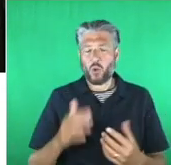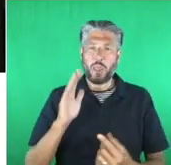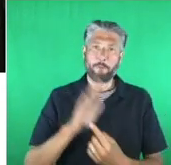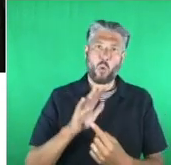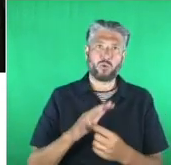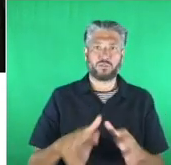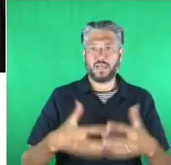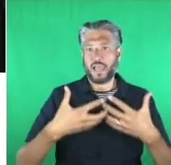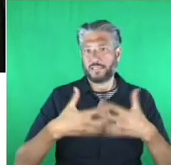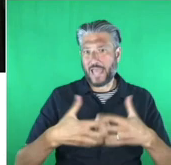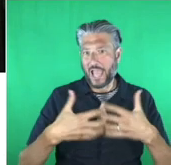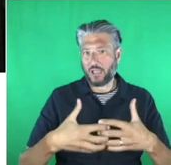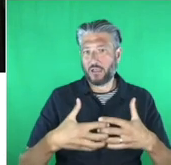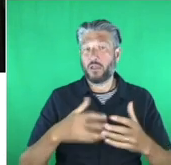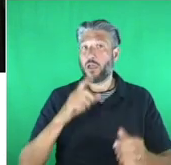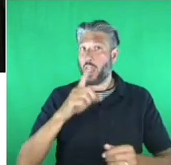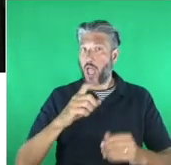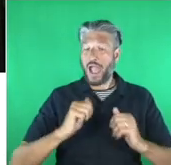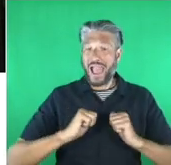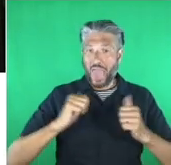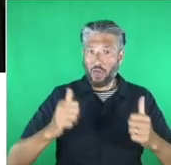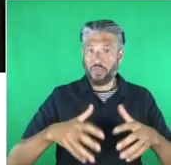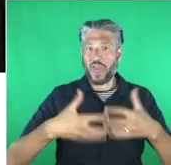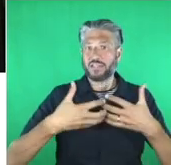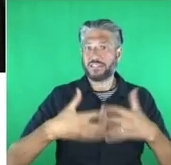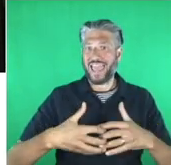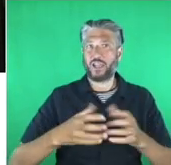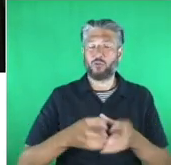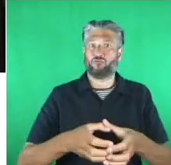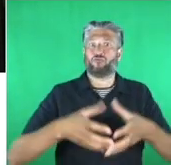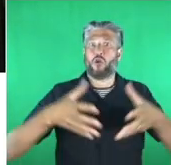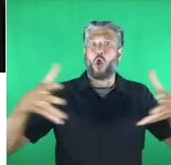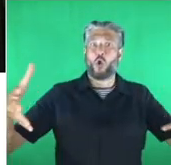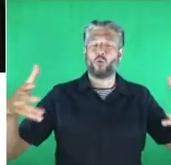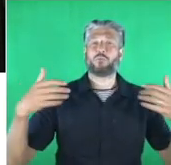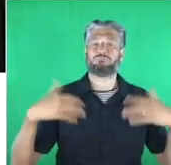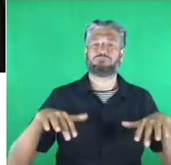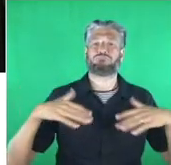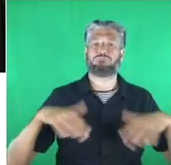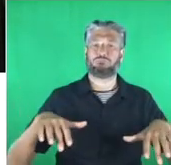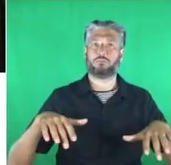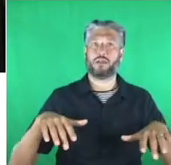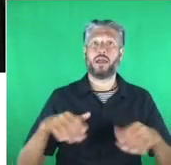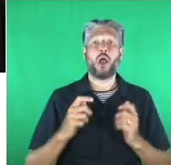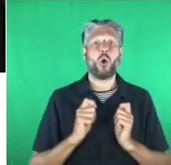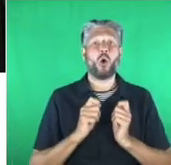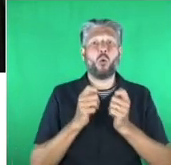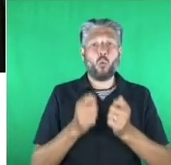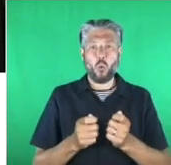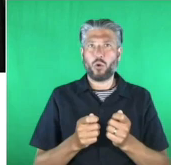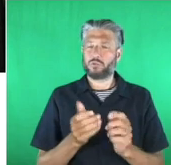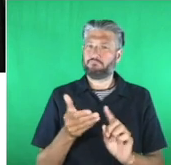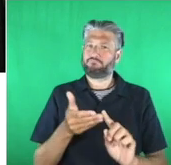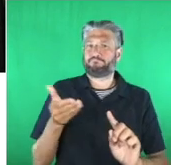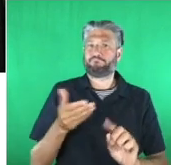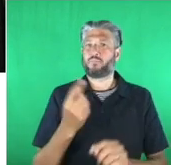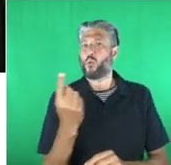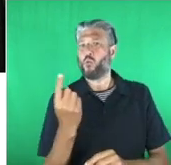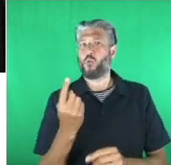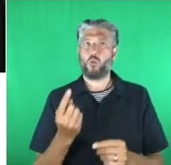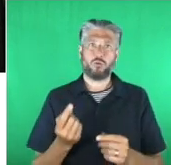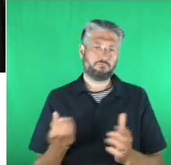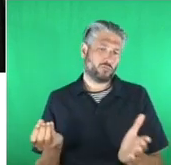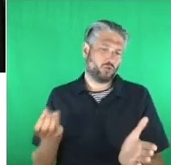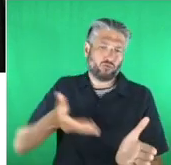fastest growing sectors in the digital space this award celebrates those who are contributing to the sector and making a difference through technology i'll give you one